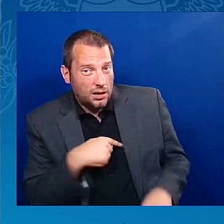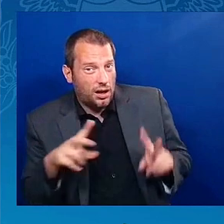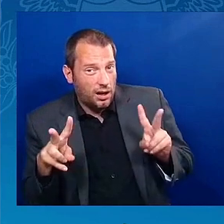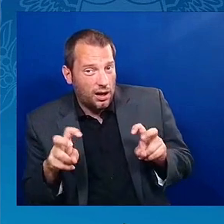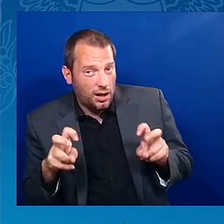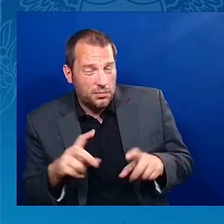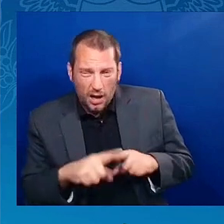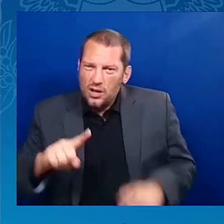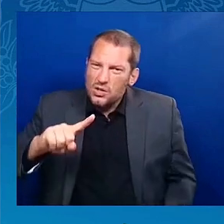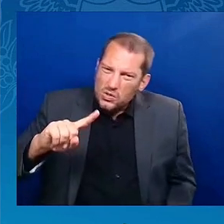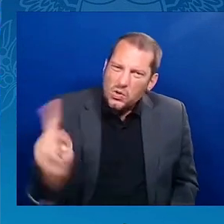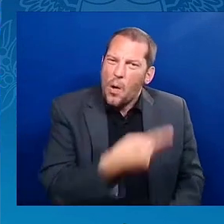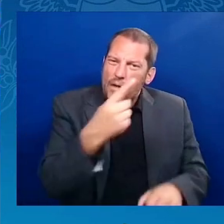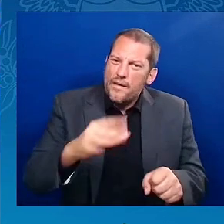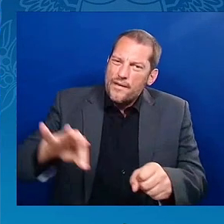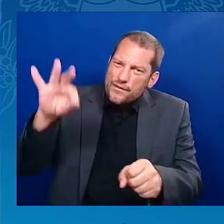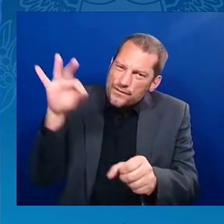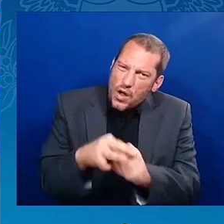I'm sorry.